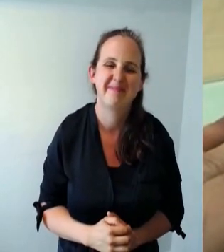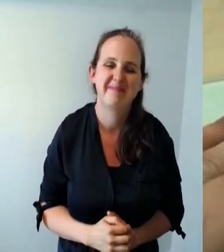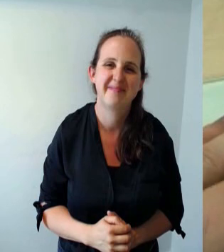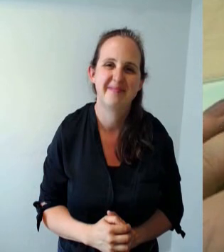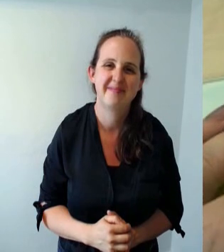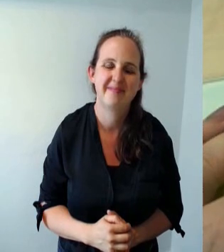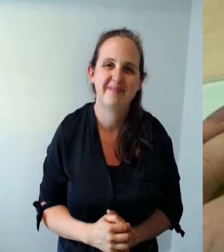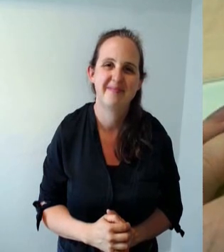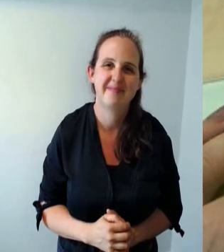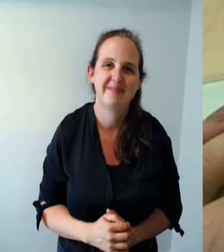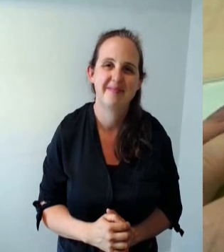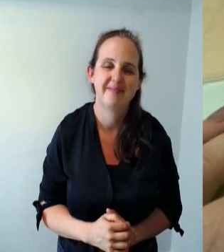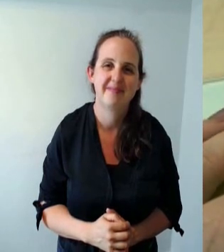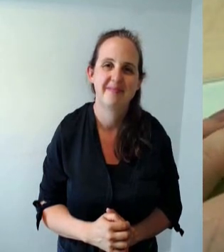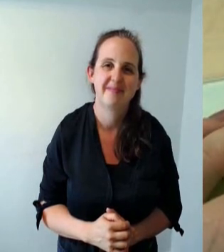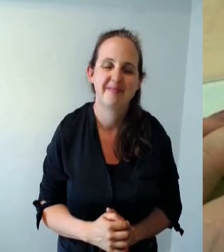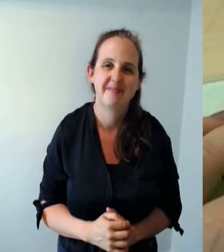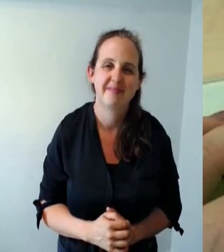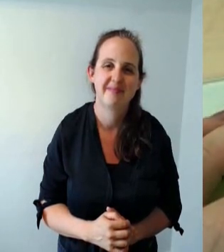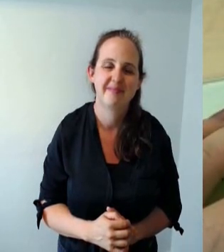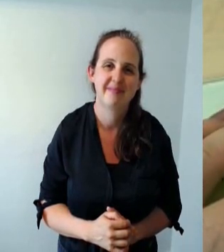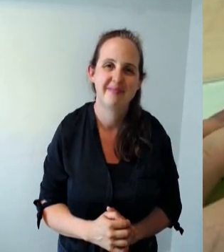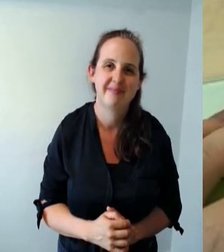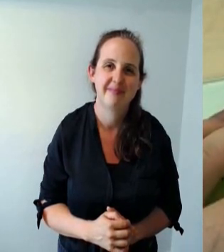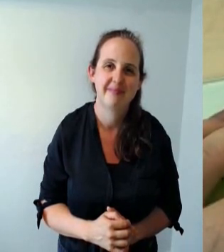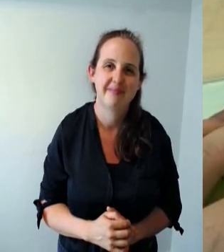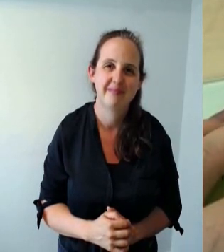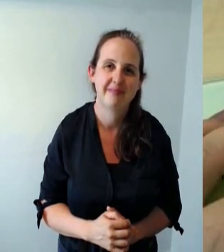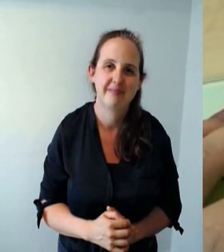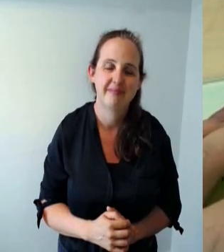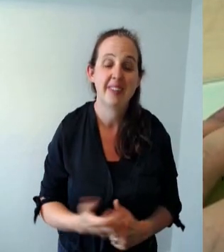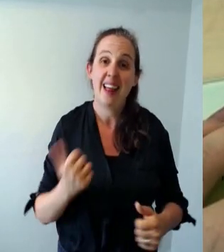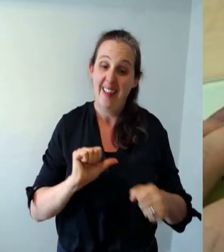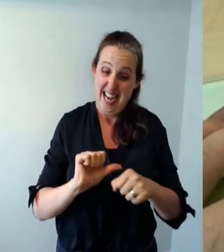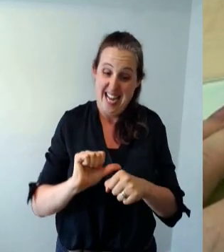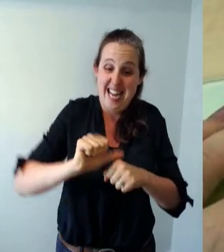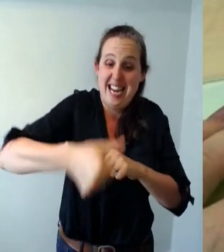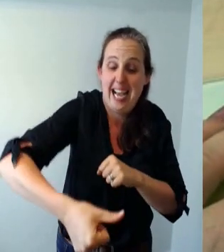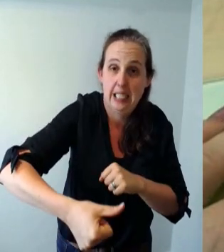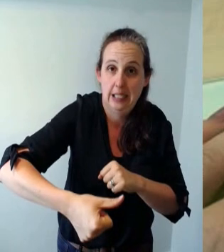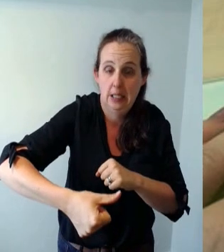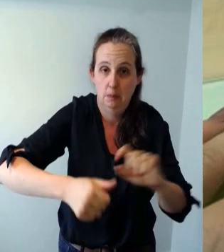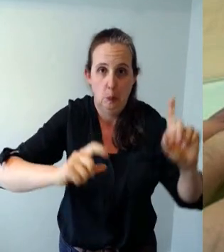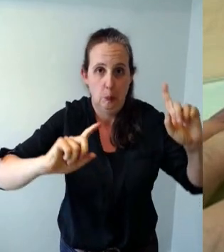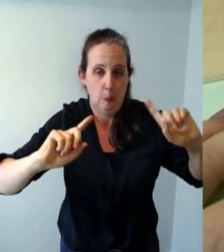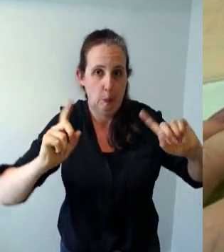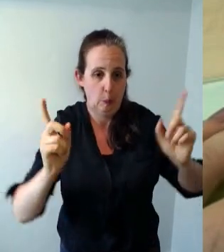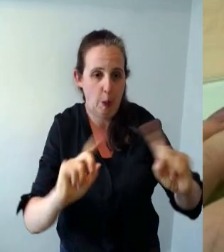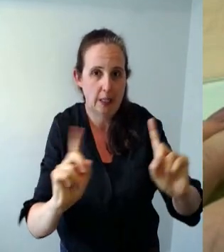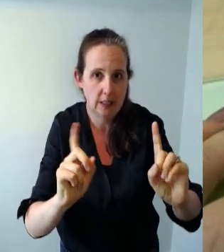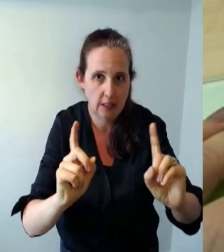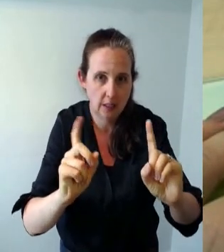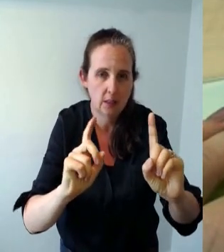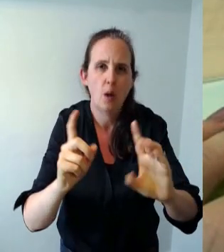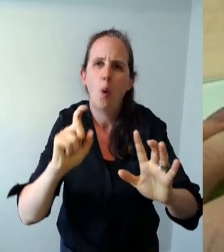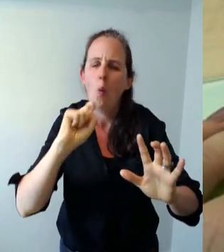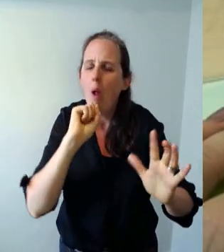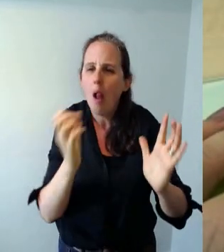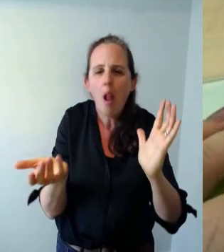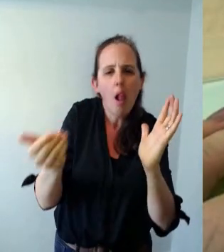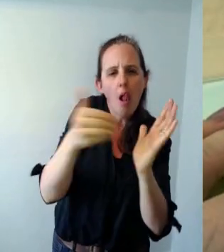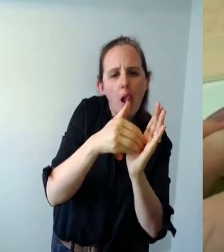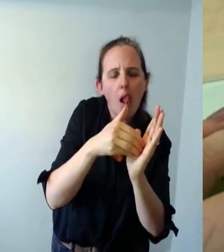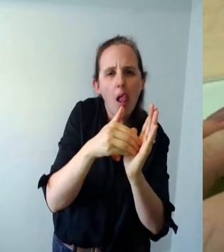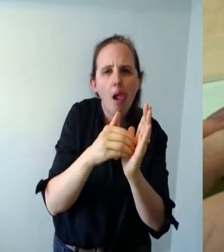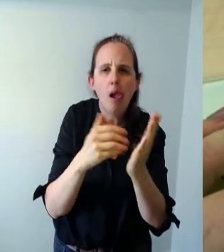our next step is that we are going to um pop a little design just to make